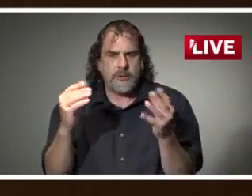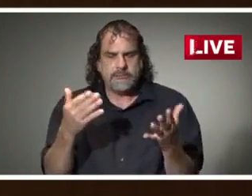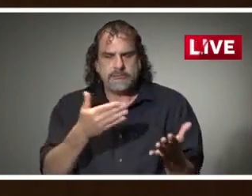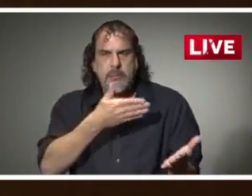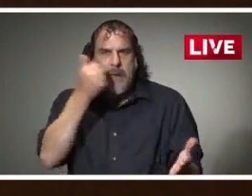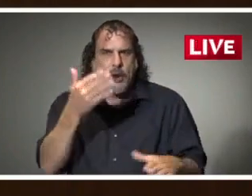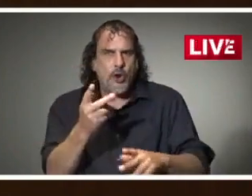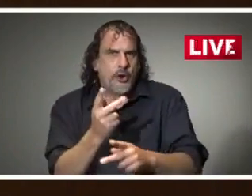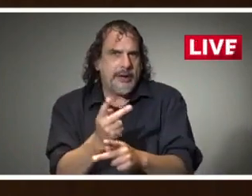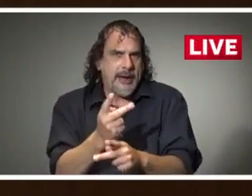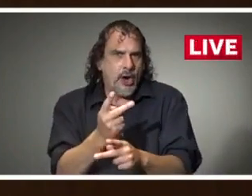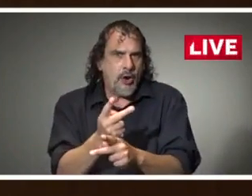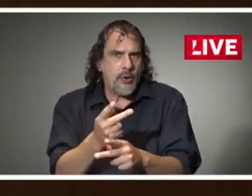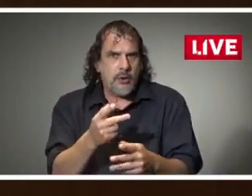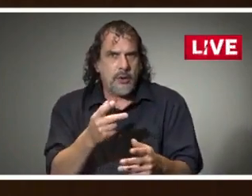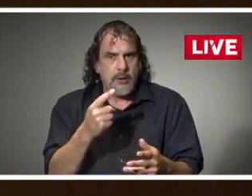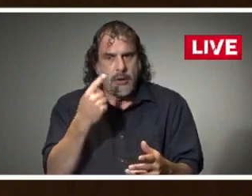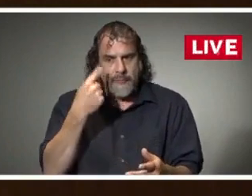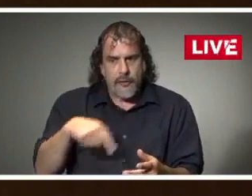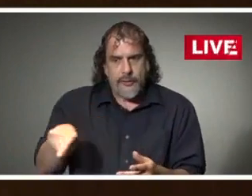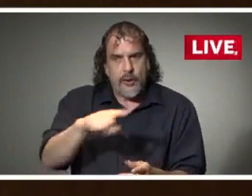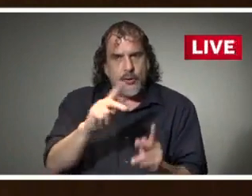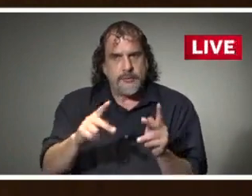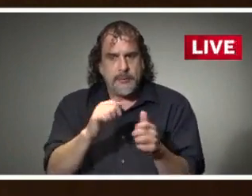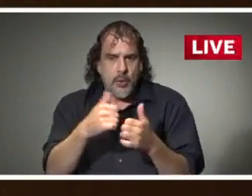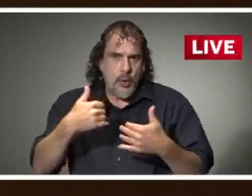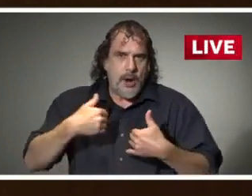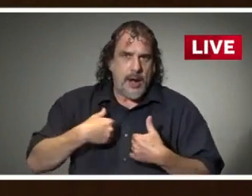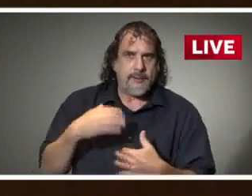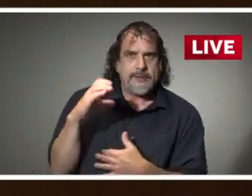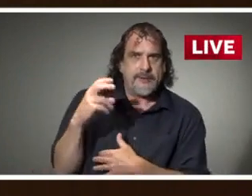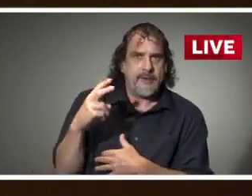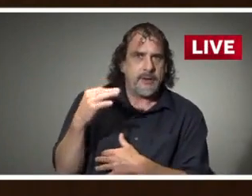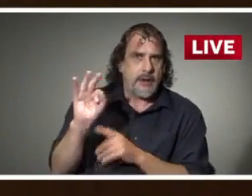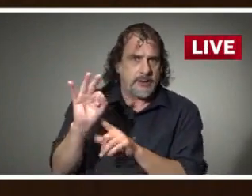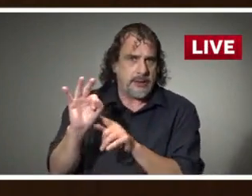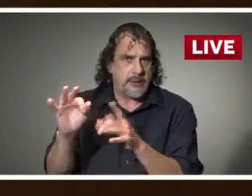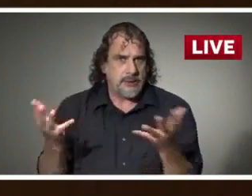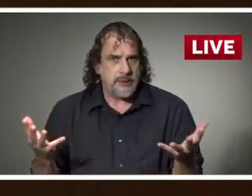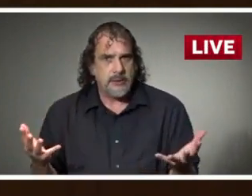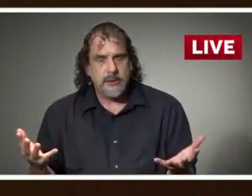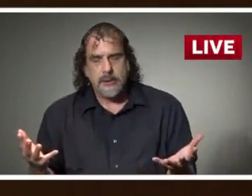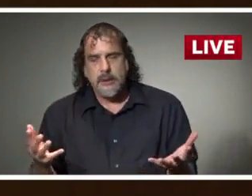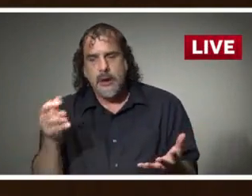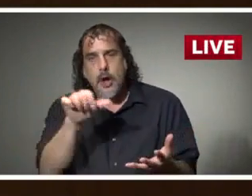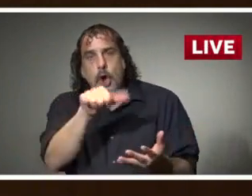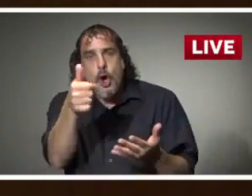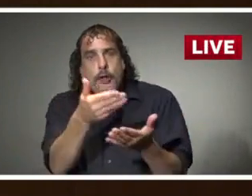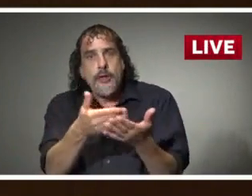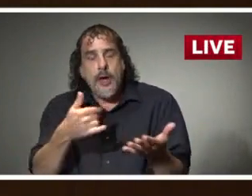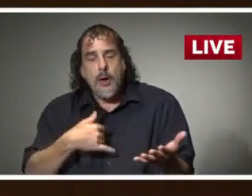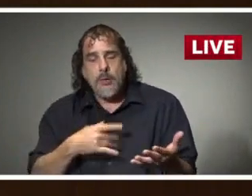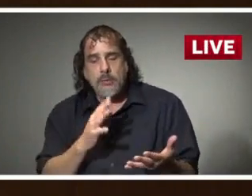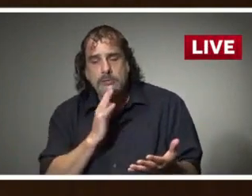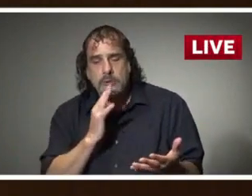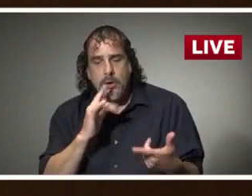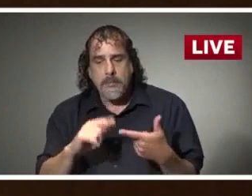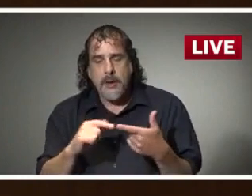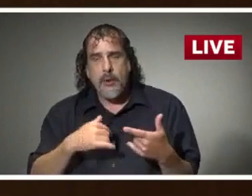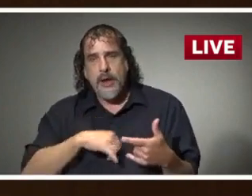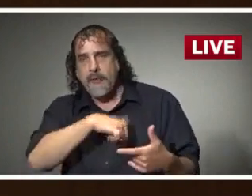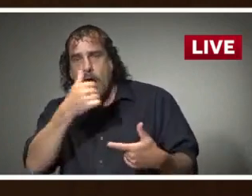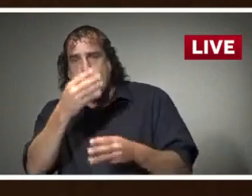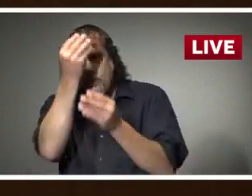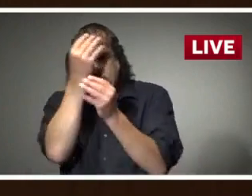for people who are hospitalized with coronavirus. The only other thing I would like to mention is that additional data is coming out on the